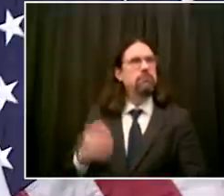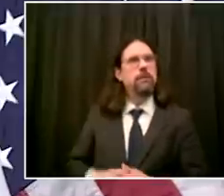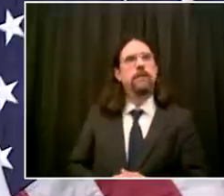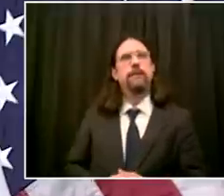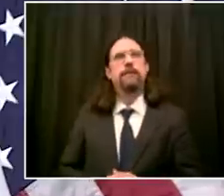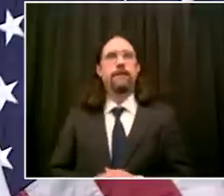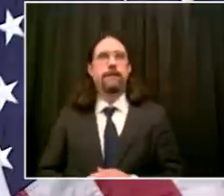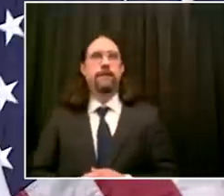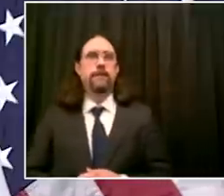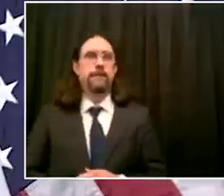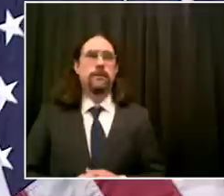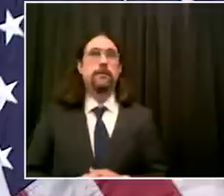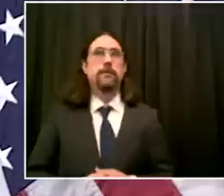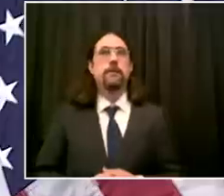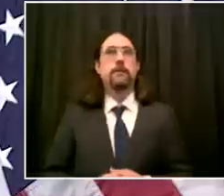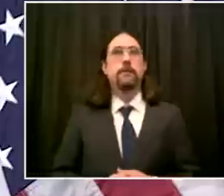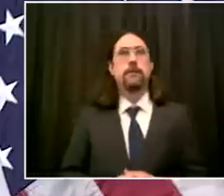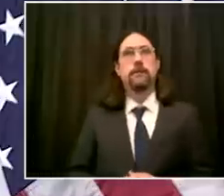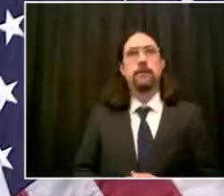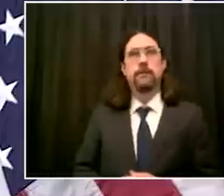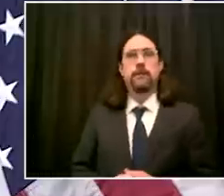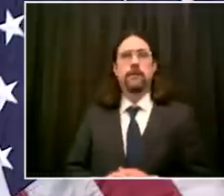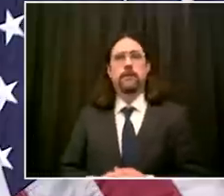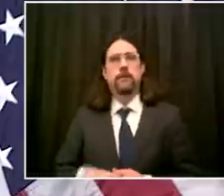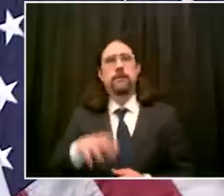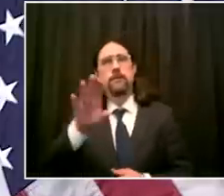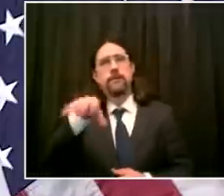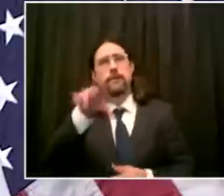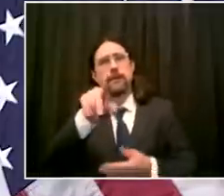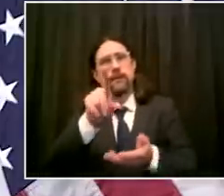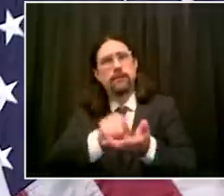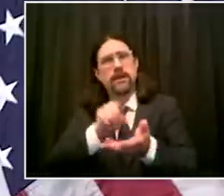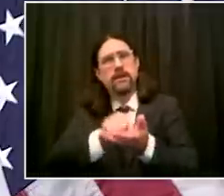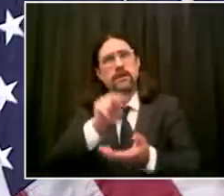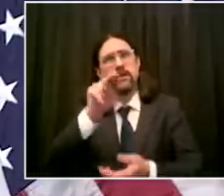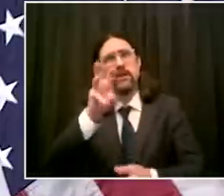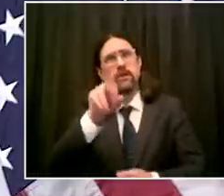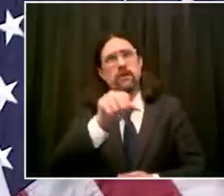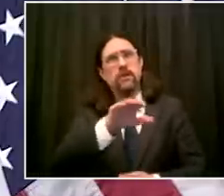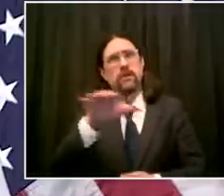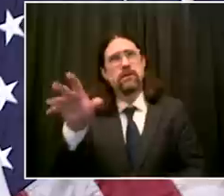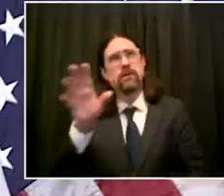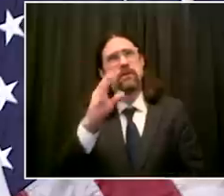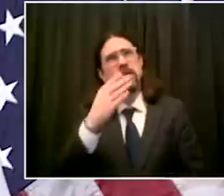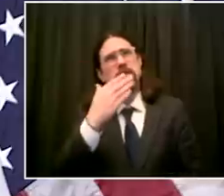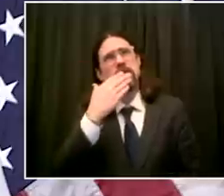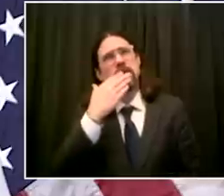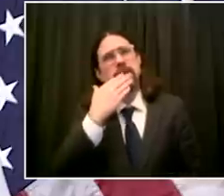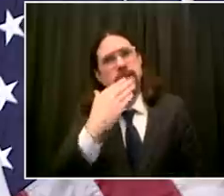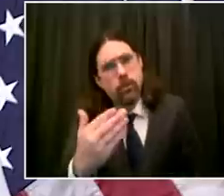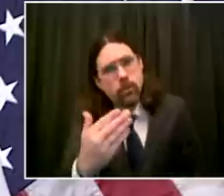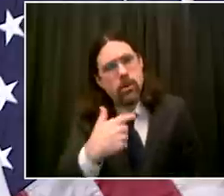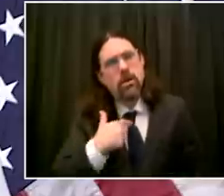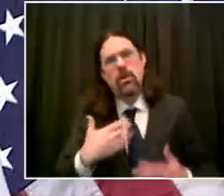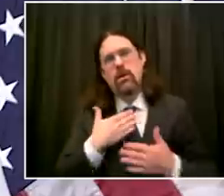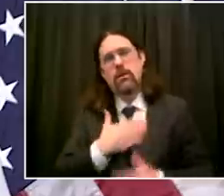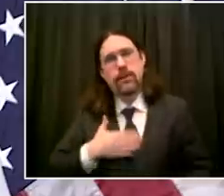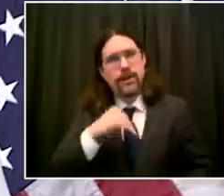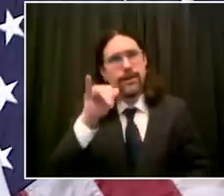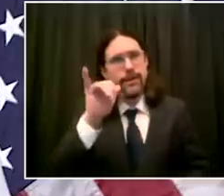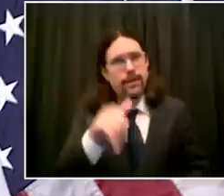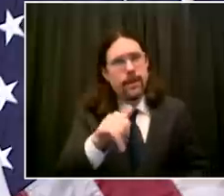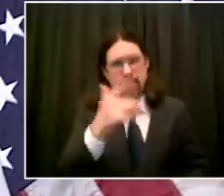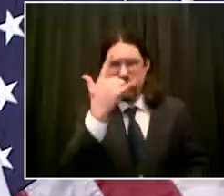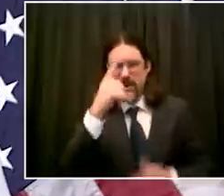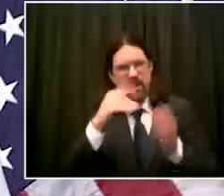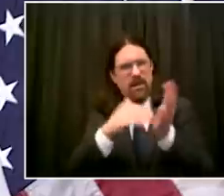course not uh onion rings and cookies are not nutrition we may all enjoy them but that ain't nutrition uh so i want to get